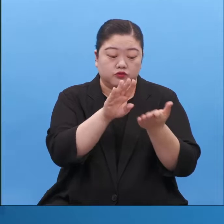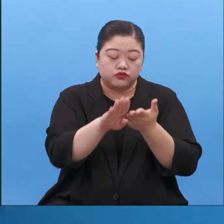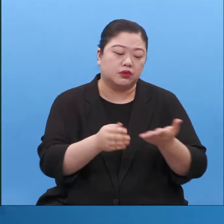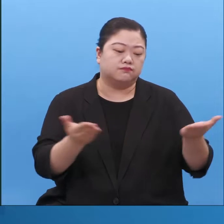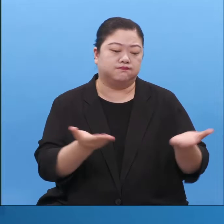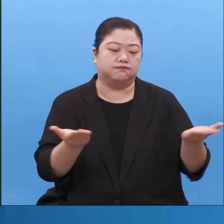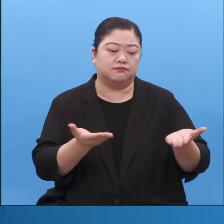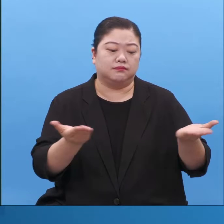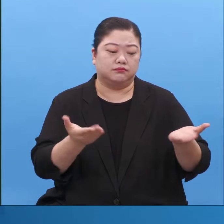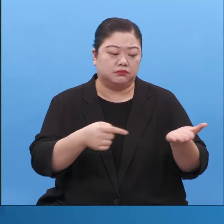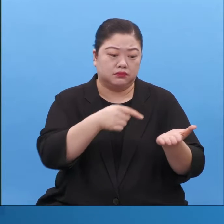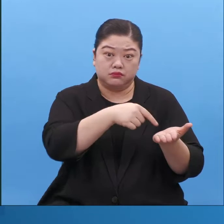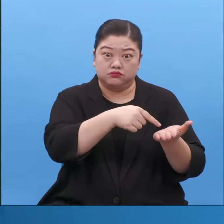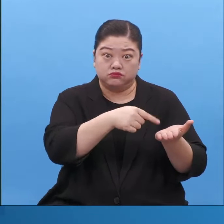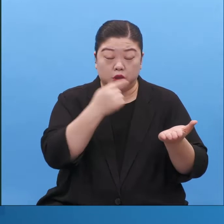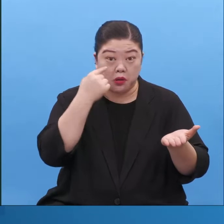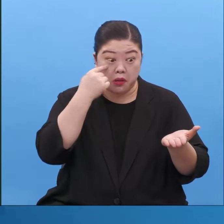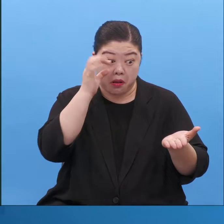that's a visible thing